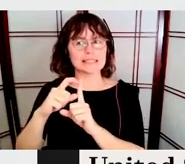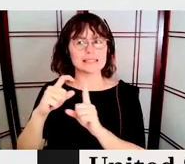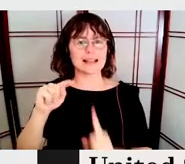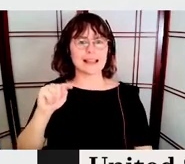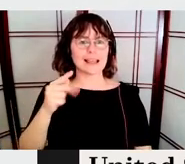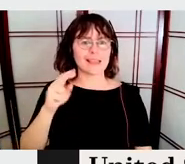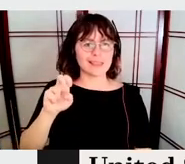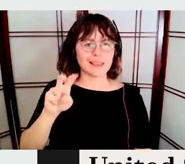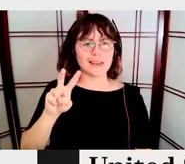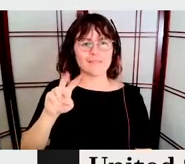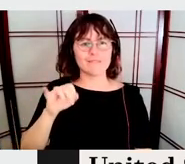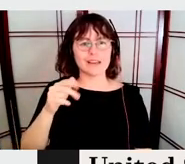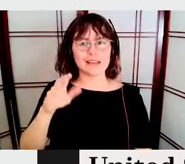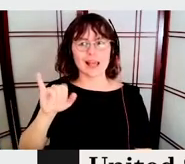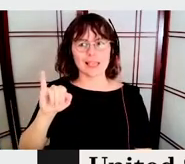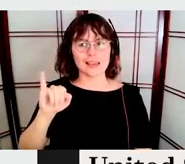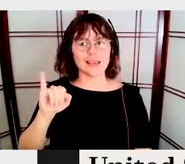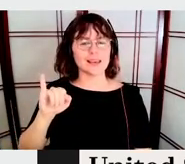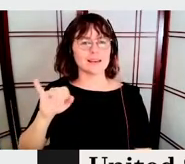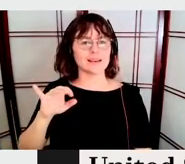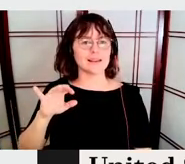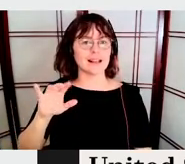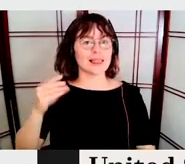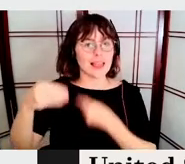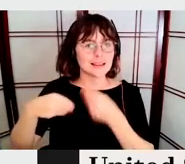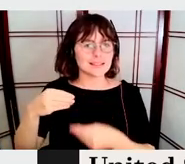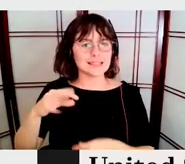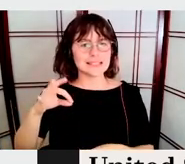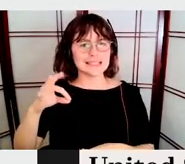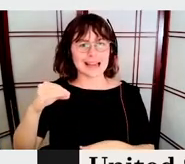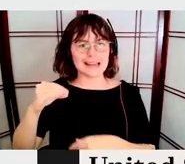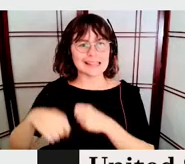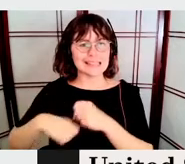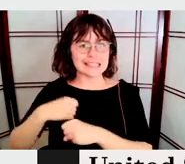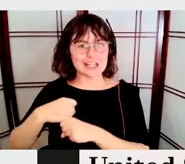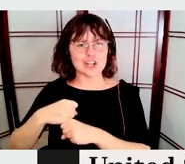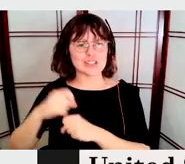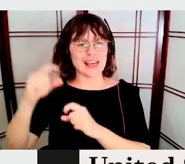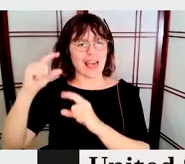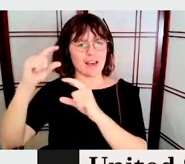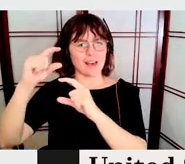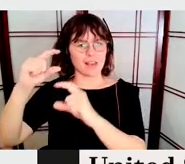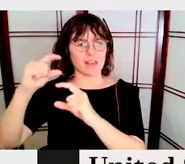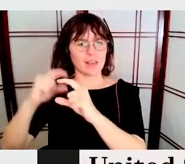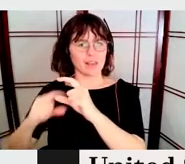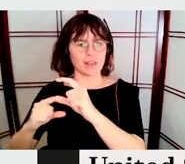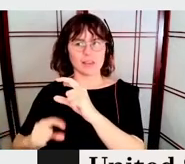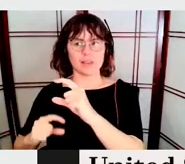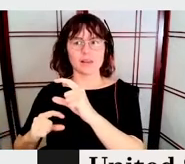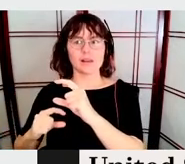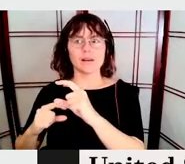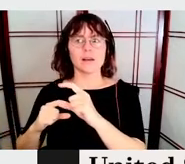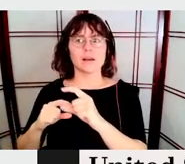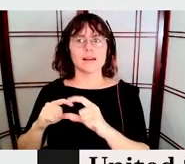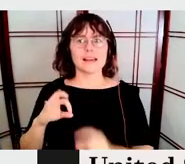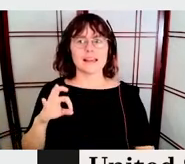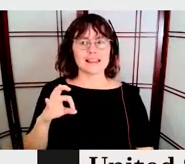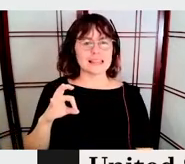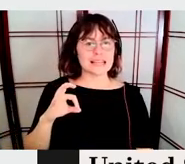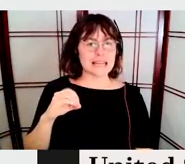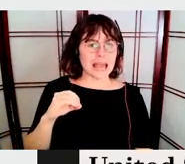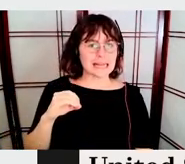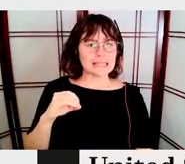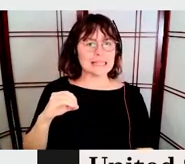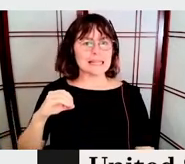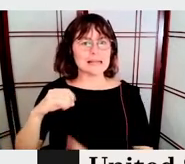And how the, the, the colors and the proportions of the, of the nine and the, and the plus sign really work together.